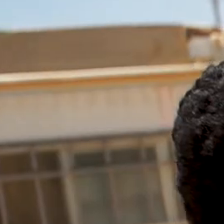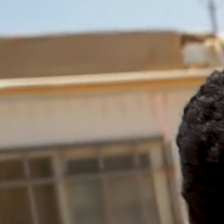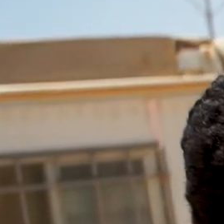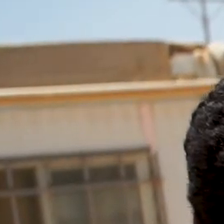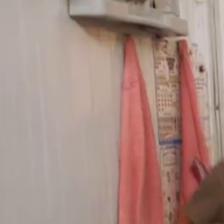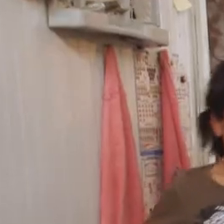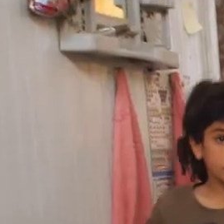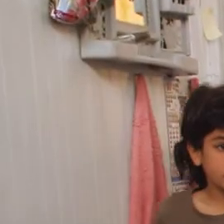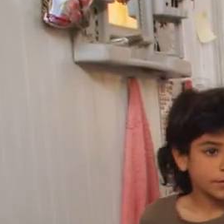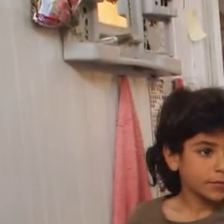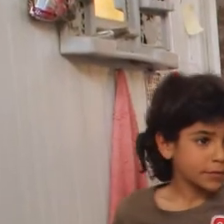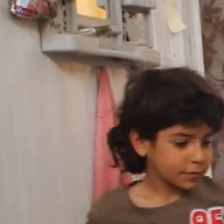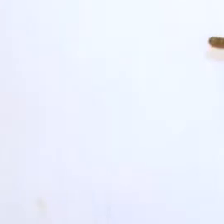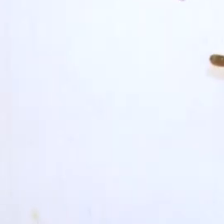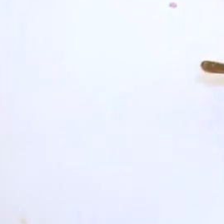construction crew.